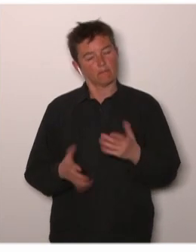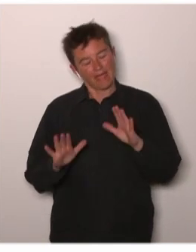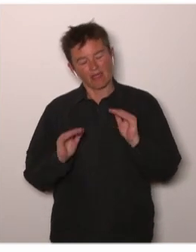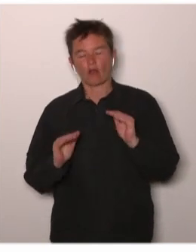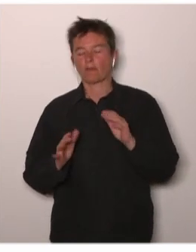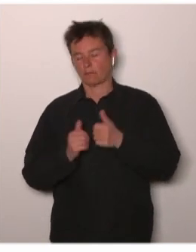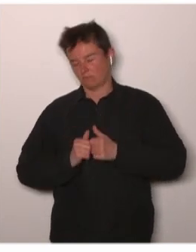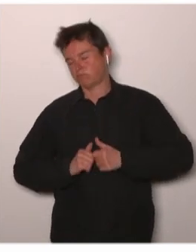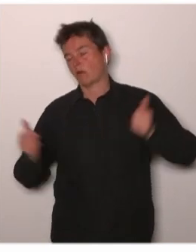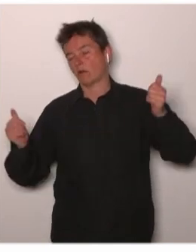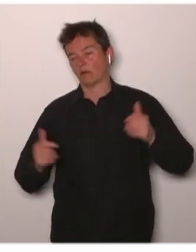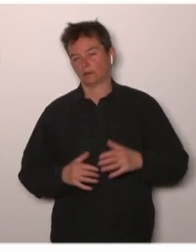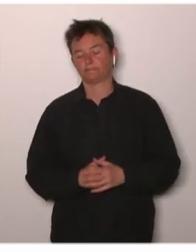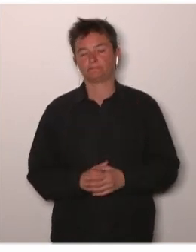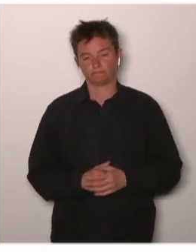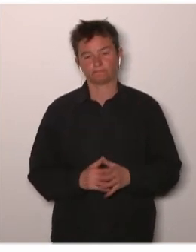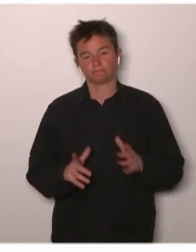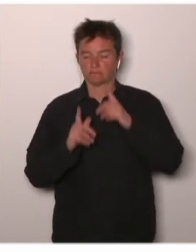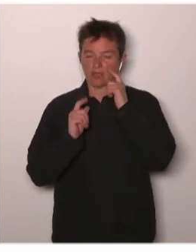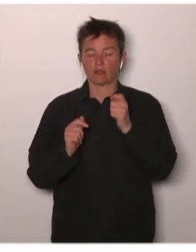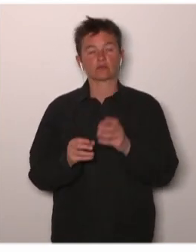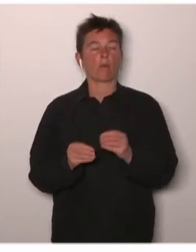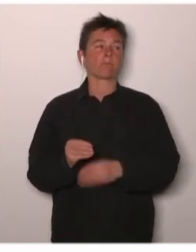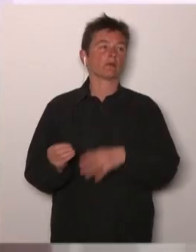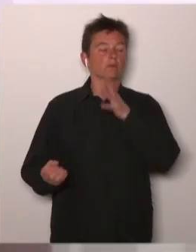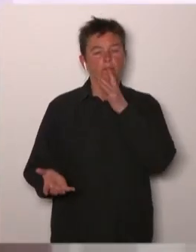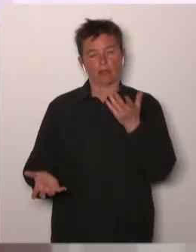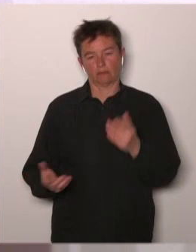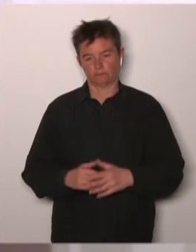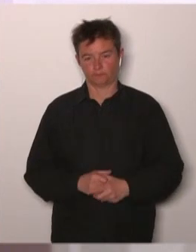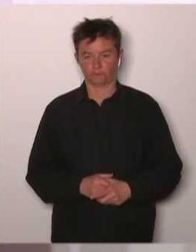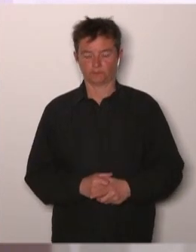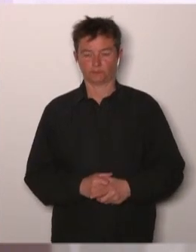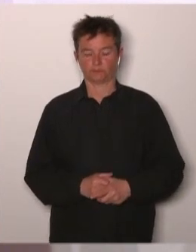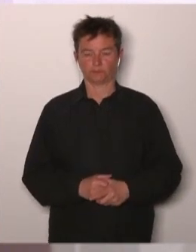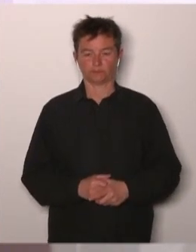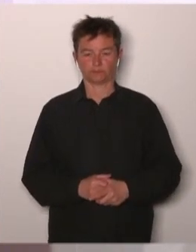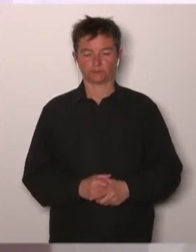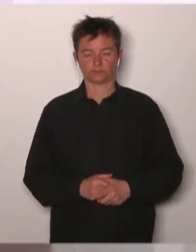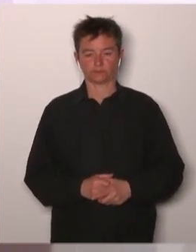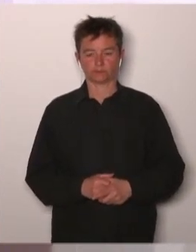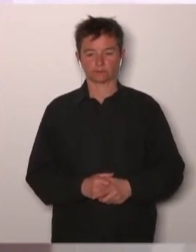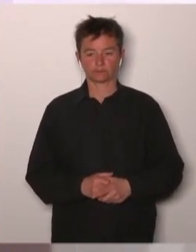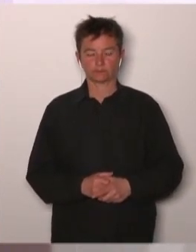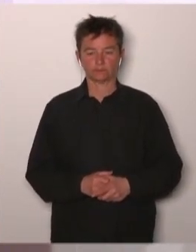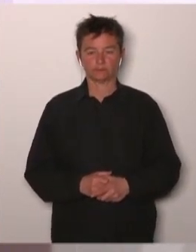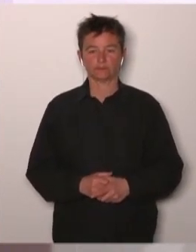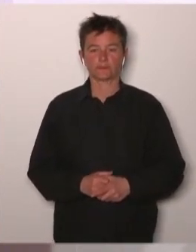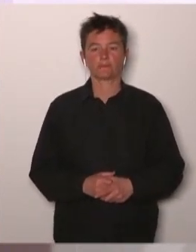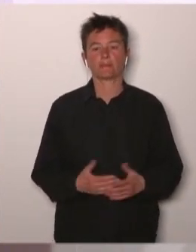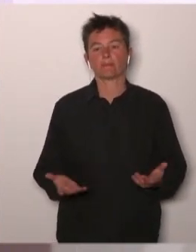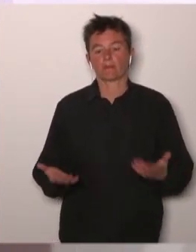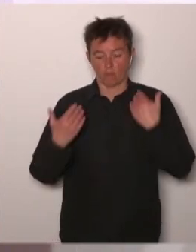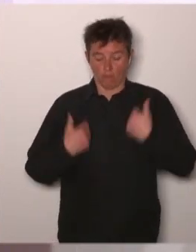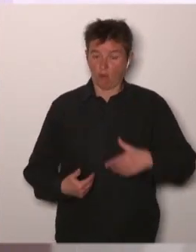ignore and where we are all challenging with. And to some extent, but I'm not an expert, I believe